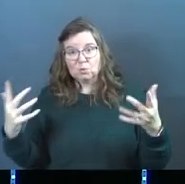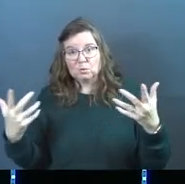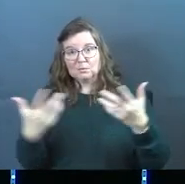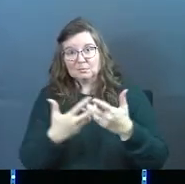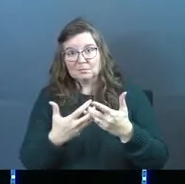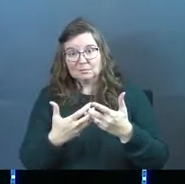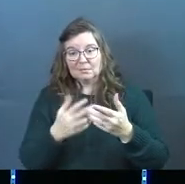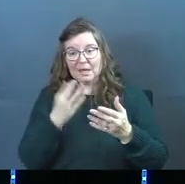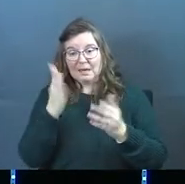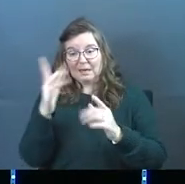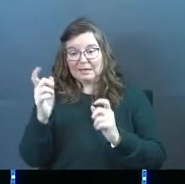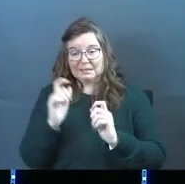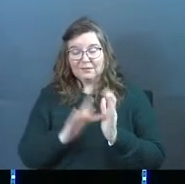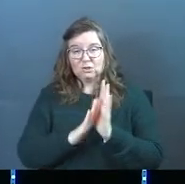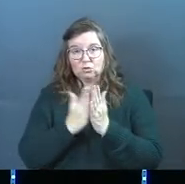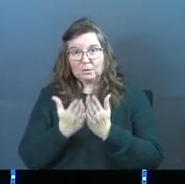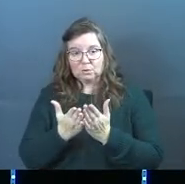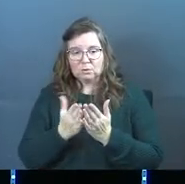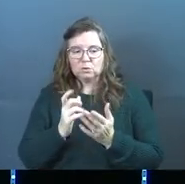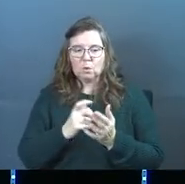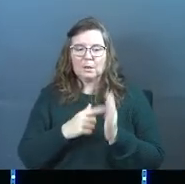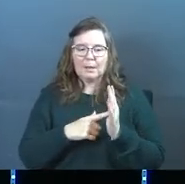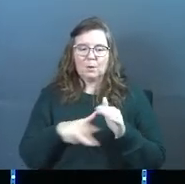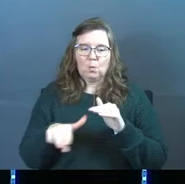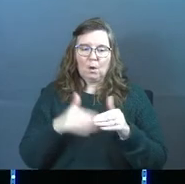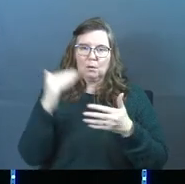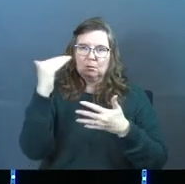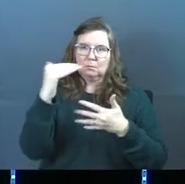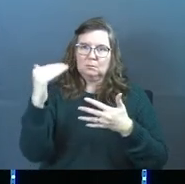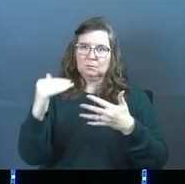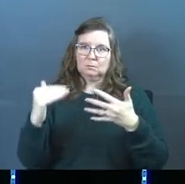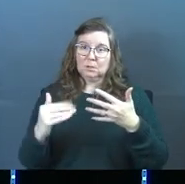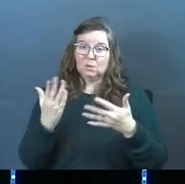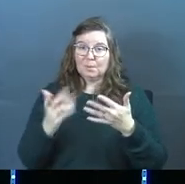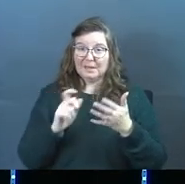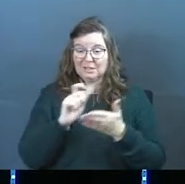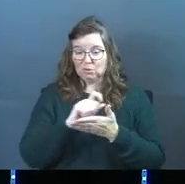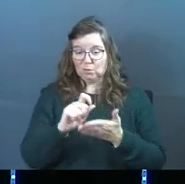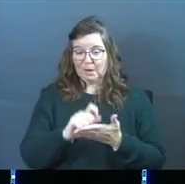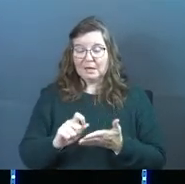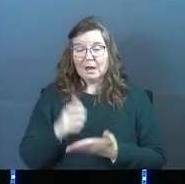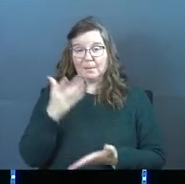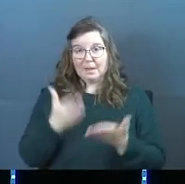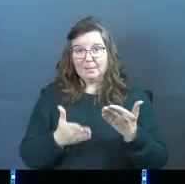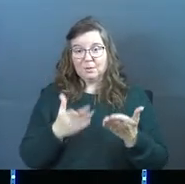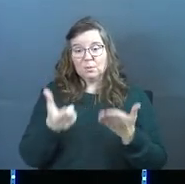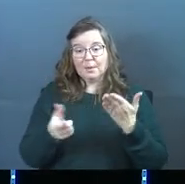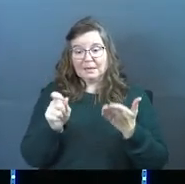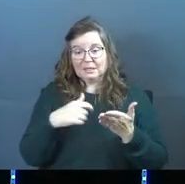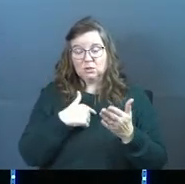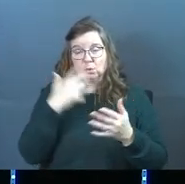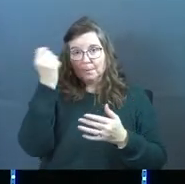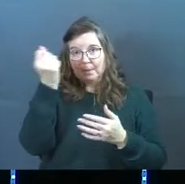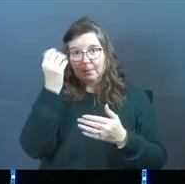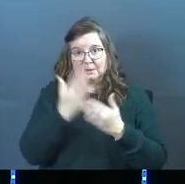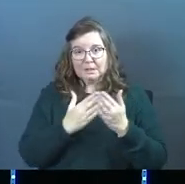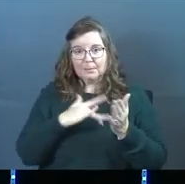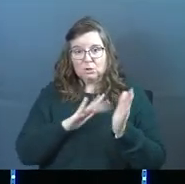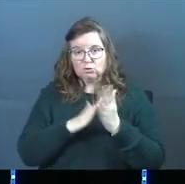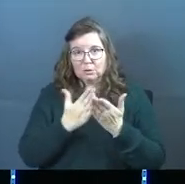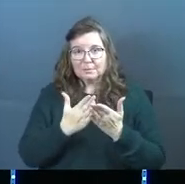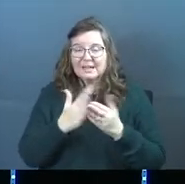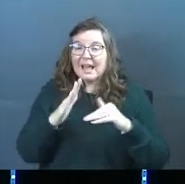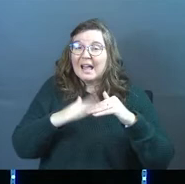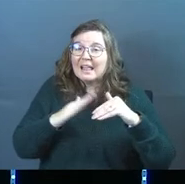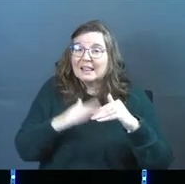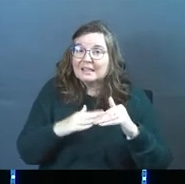And God has given it to us in scripture. So let me walk you down through these. And you might need to write a few of these down. You might need to memorize some of these scriptures.